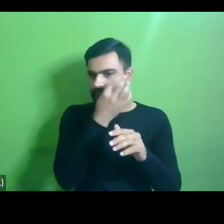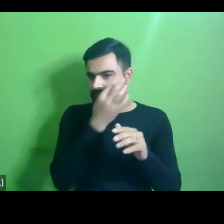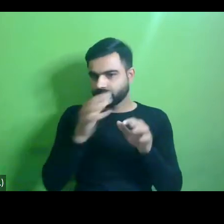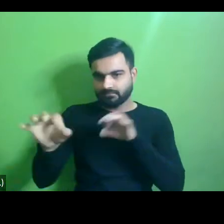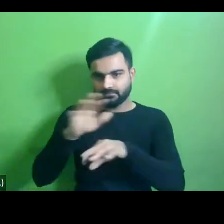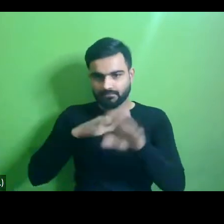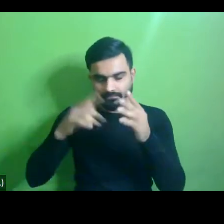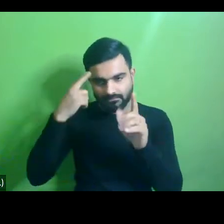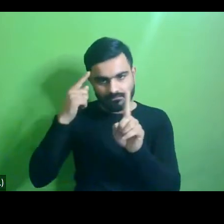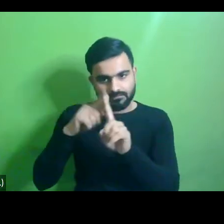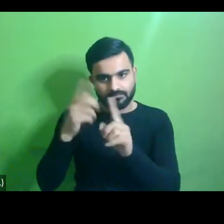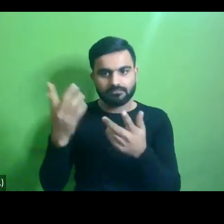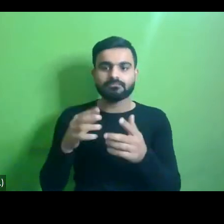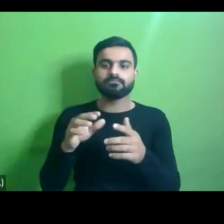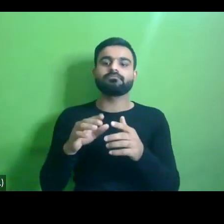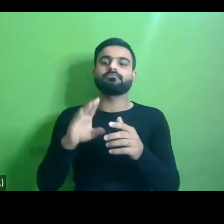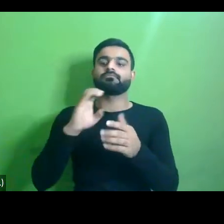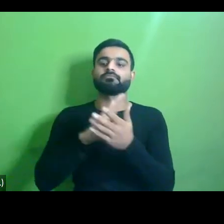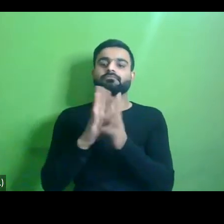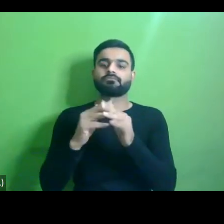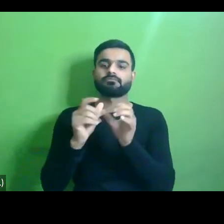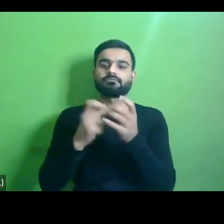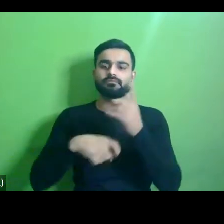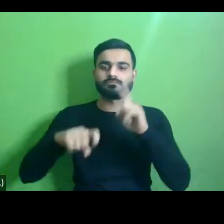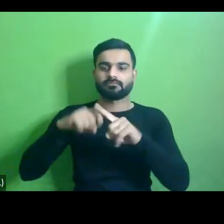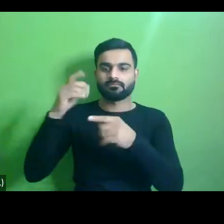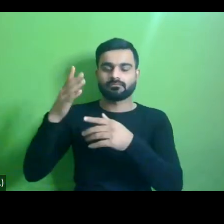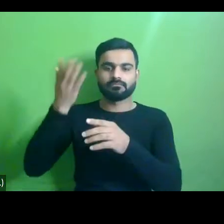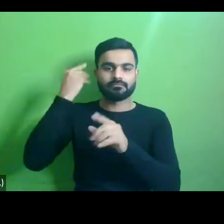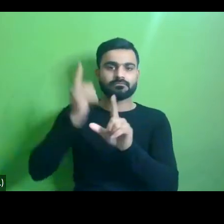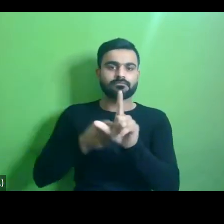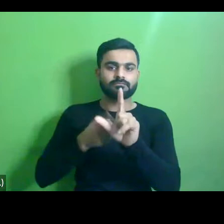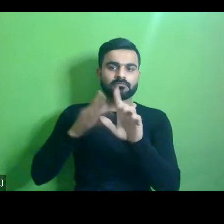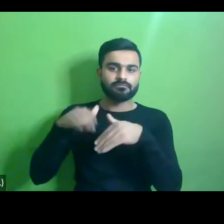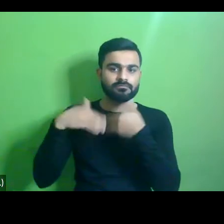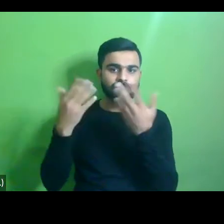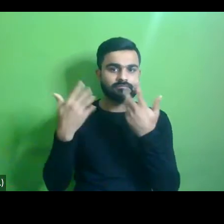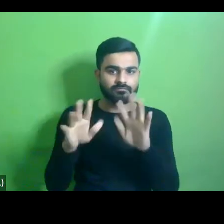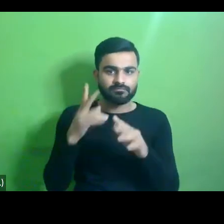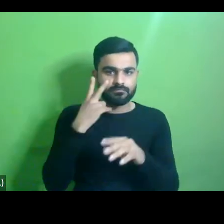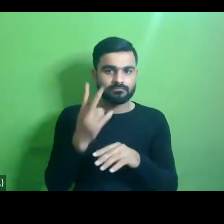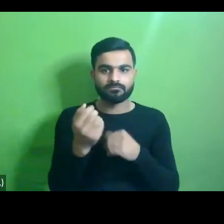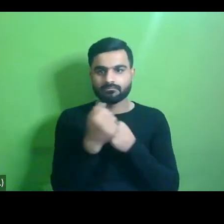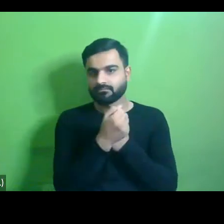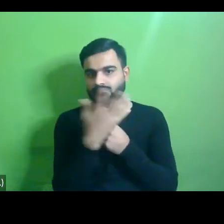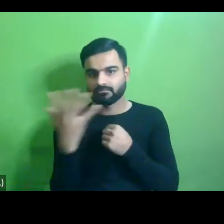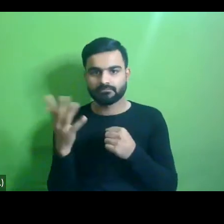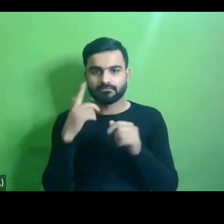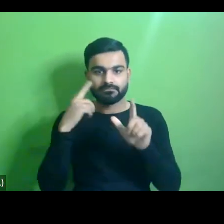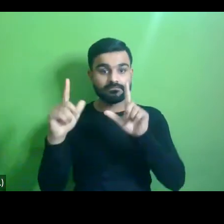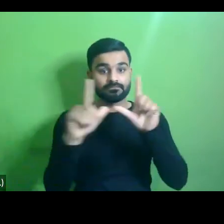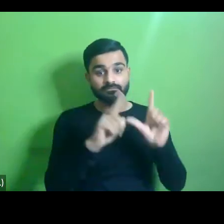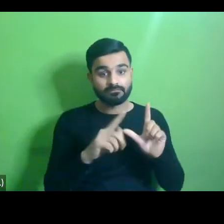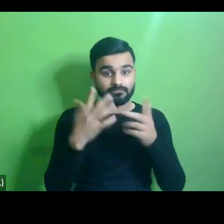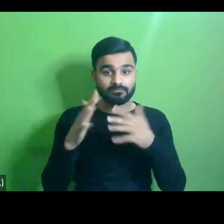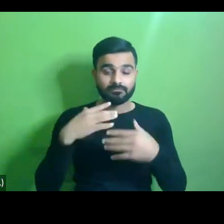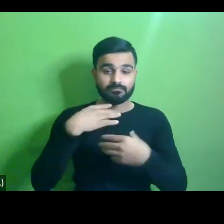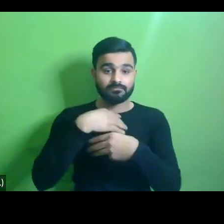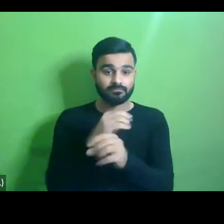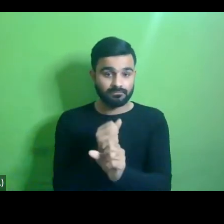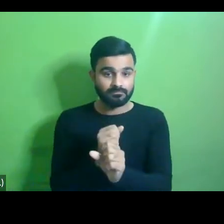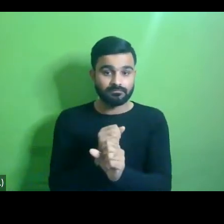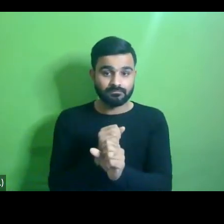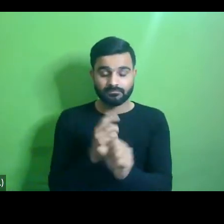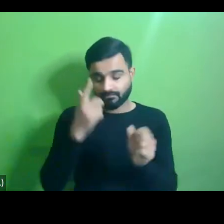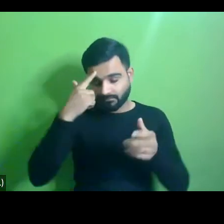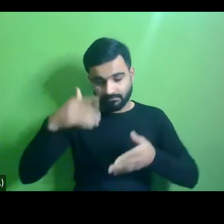mission or the chani chalk development over the last decade so we have seen and witnessed that the creation of uh streets